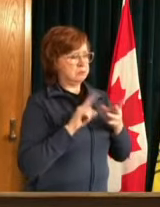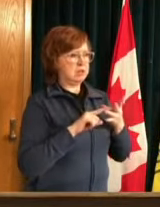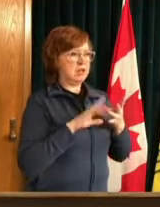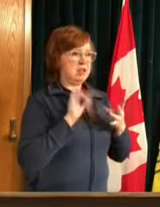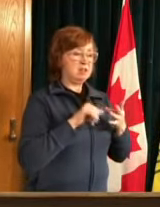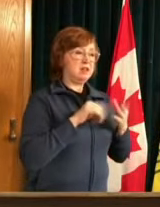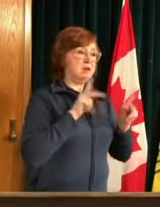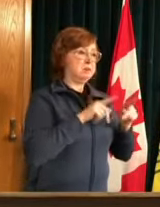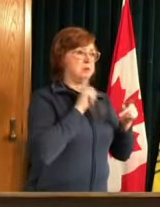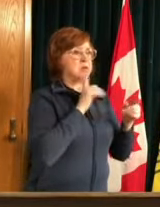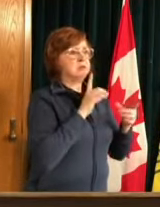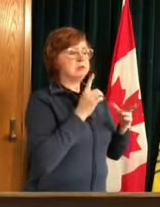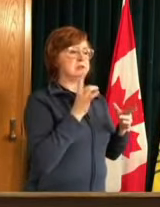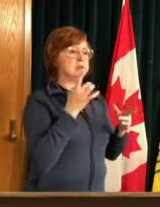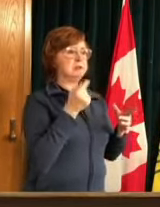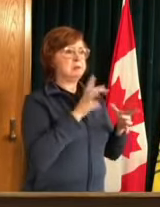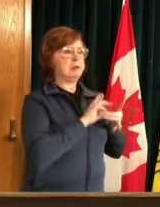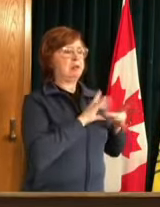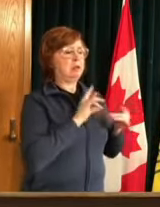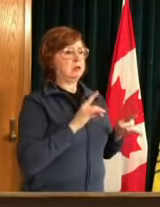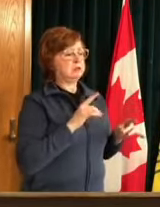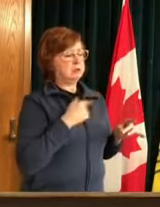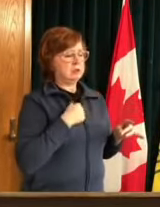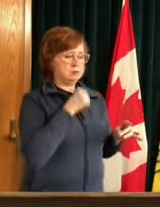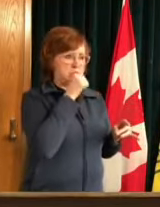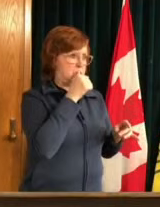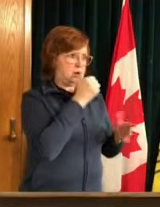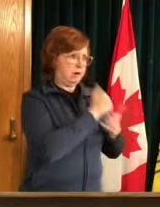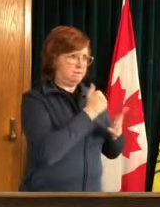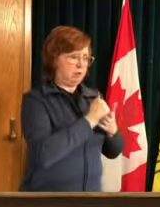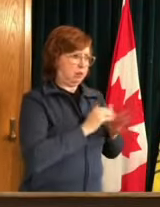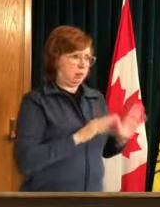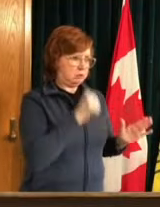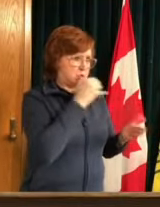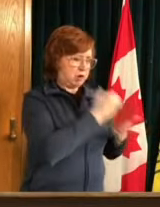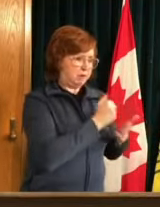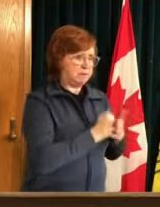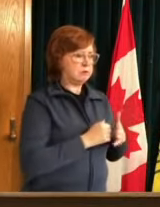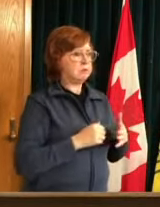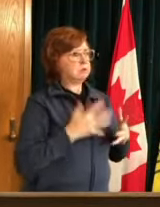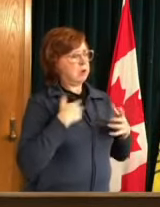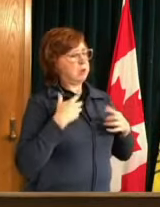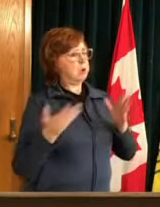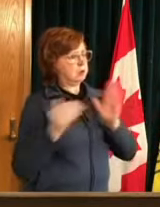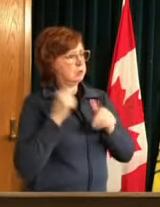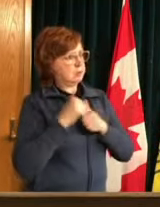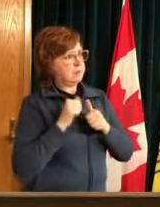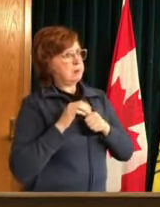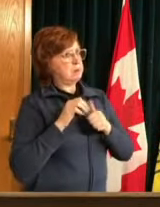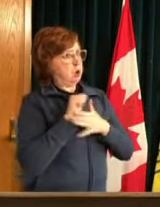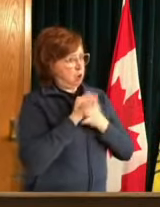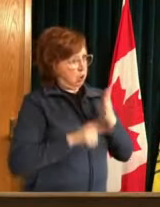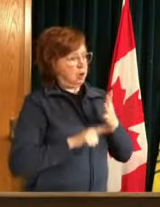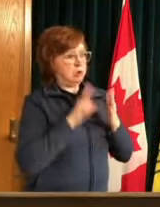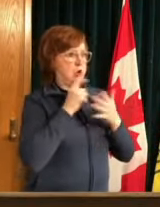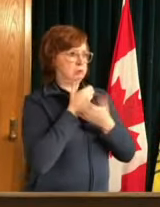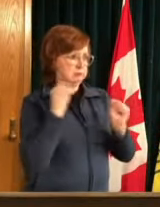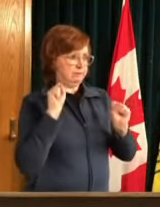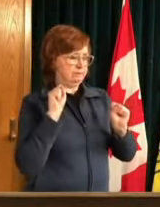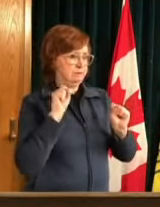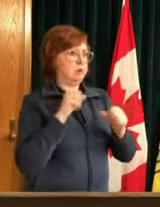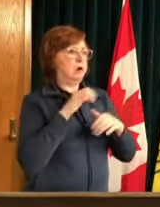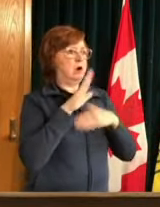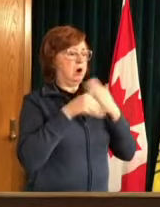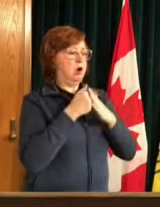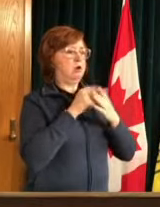precursor and i will end those comments with the same statement that all of the vaccines that are offered are safe for you safe for your age group but what we've seen is